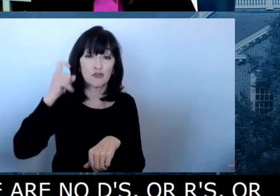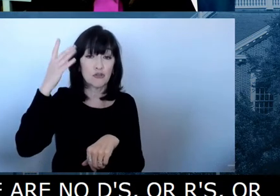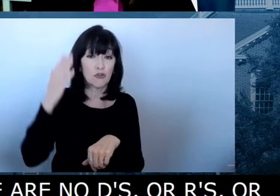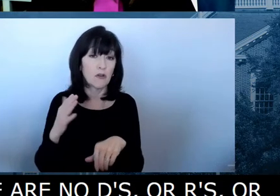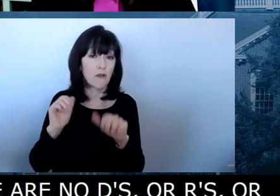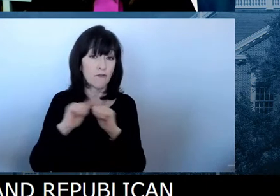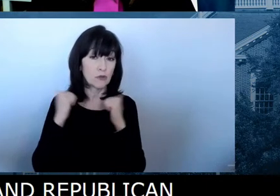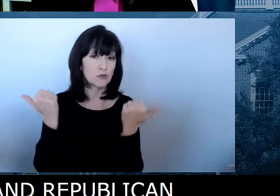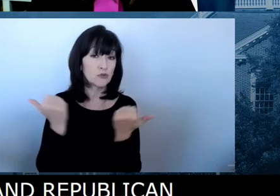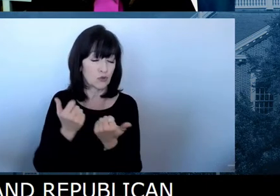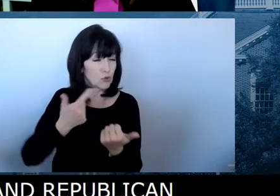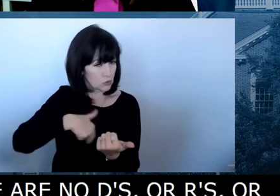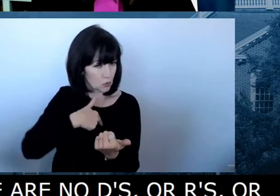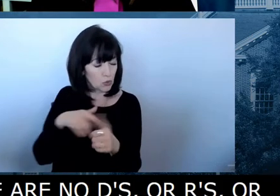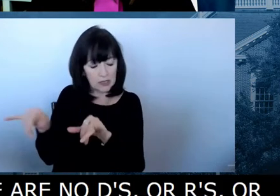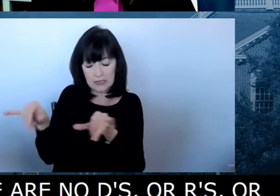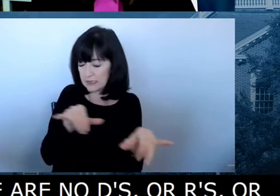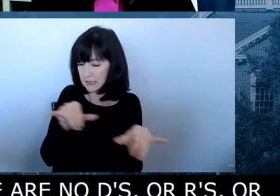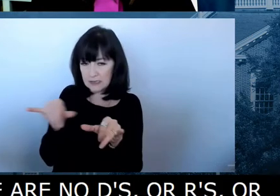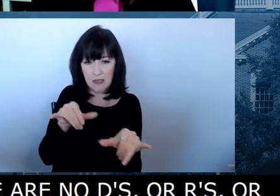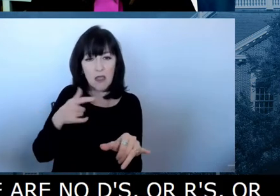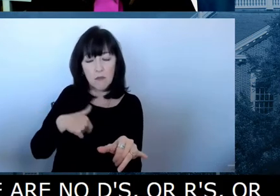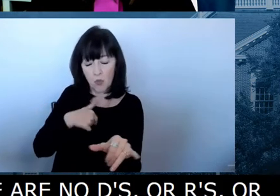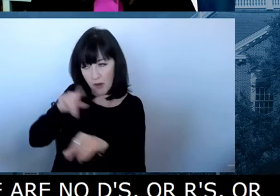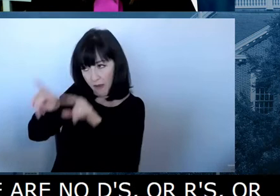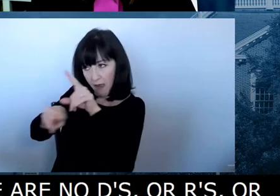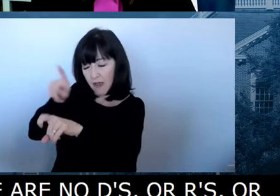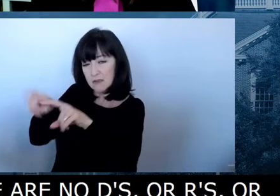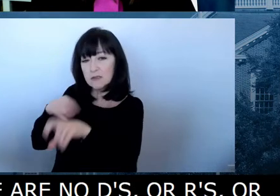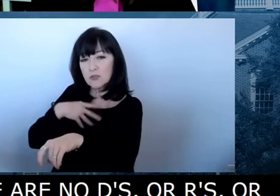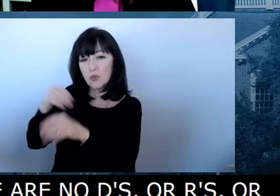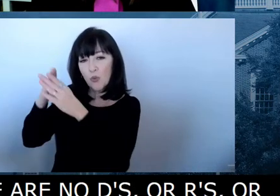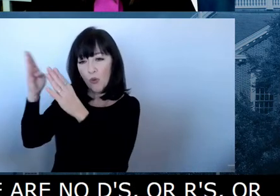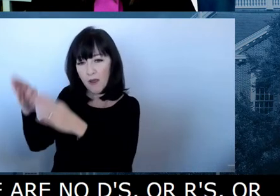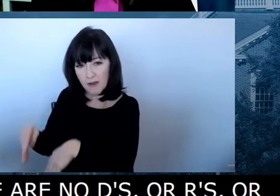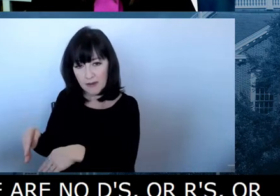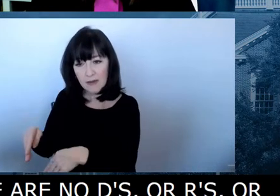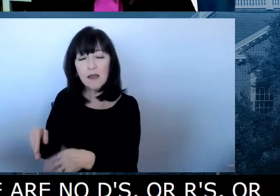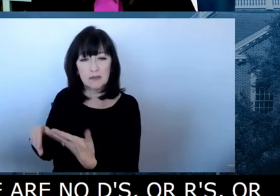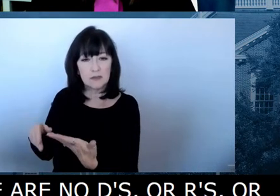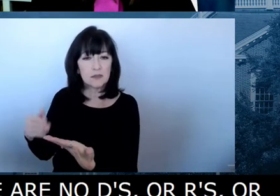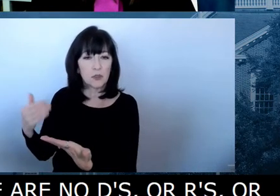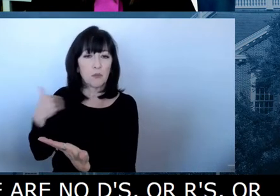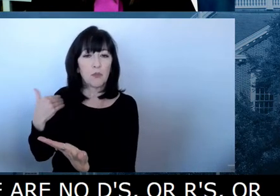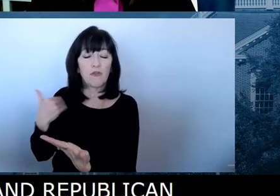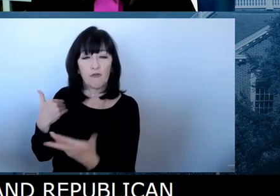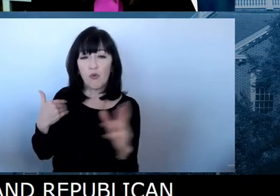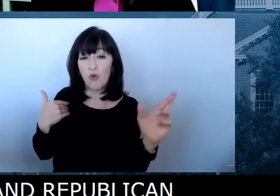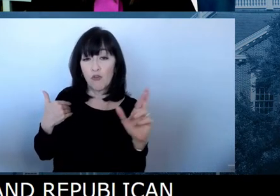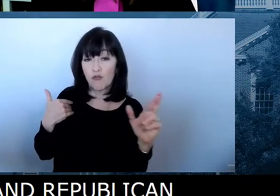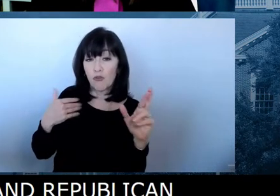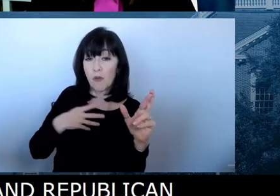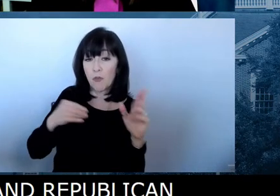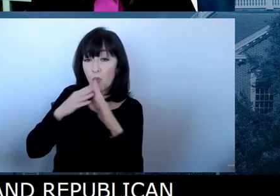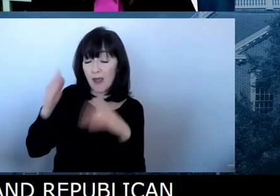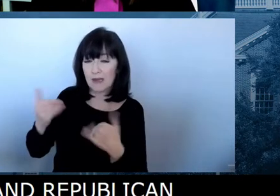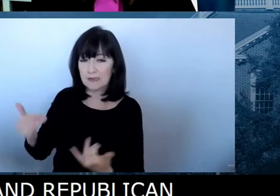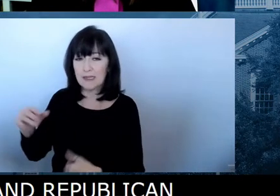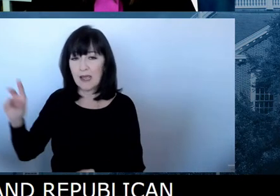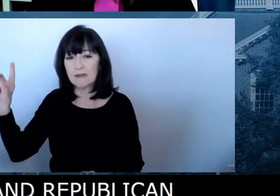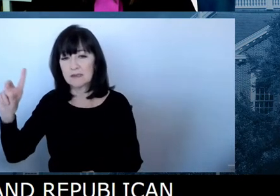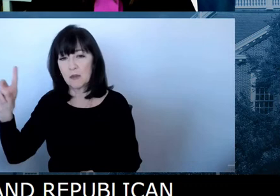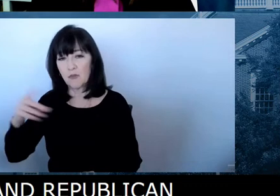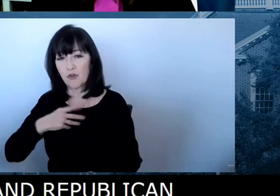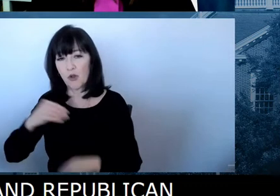some of the same questions of the white house, first the Republican white house, now democratic white house with the objective of, uh, protecting